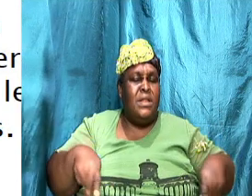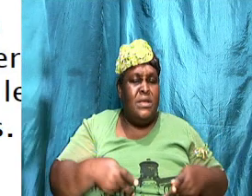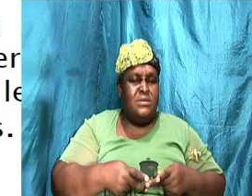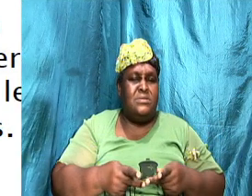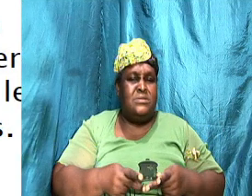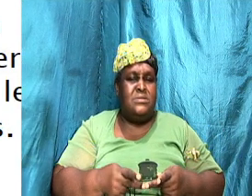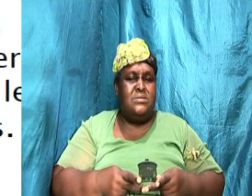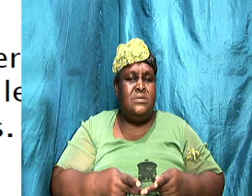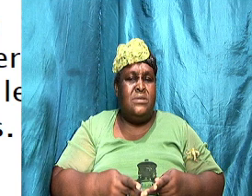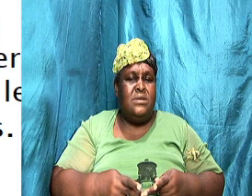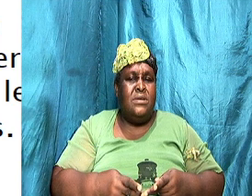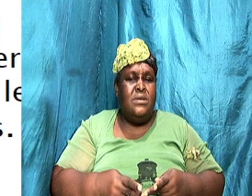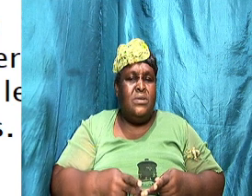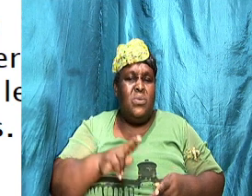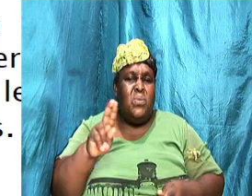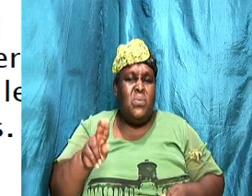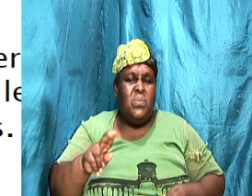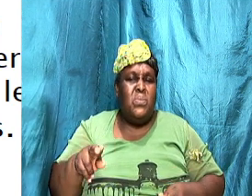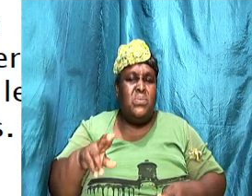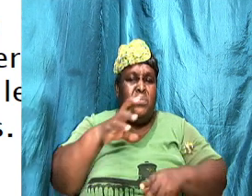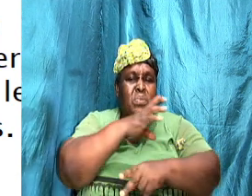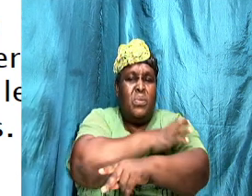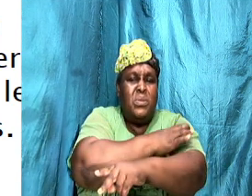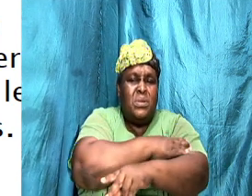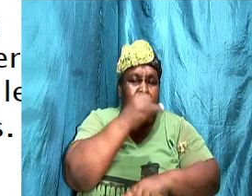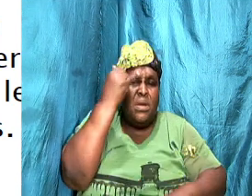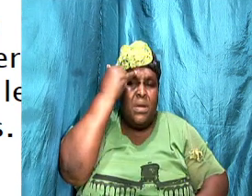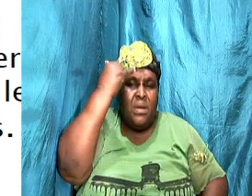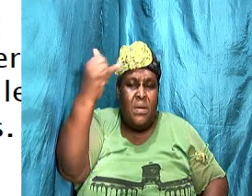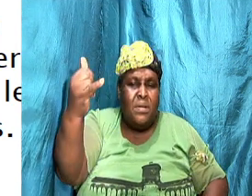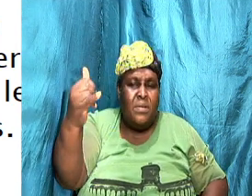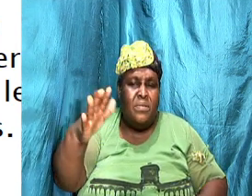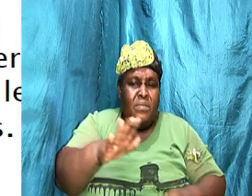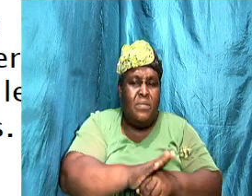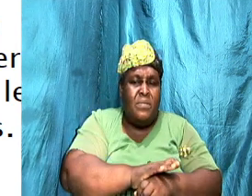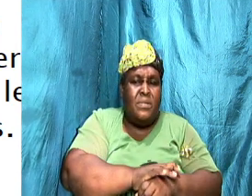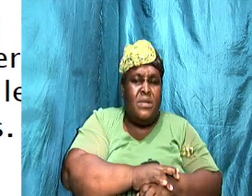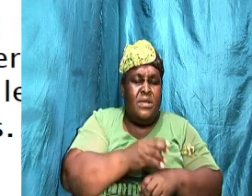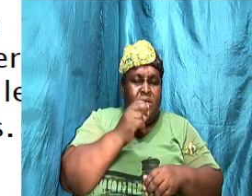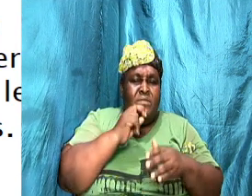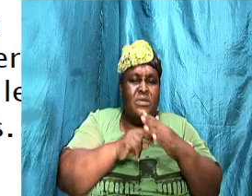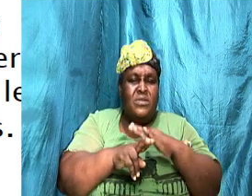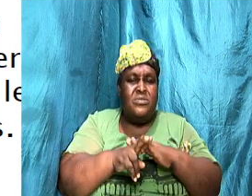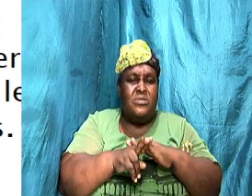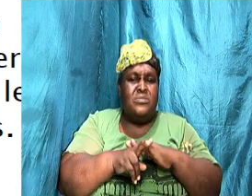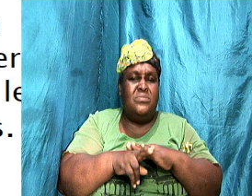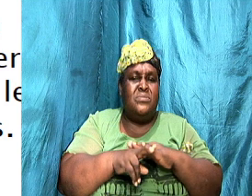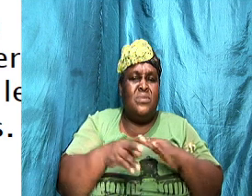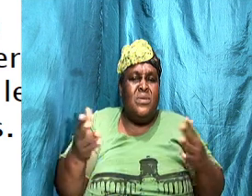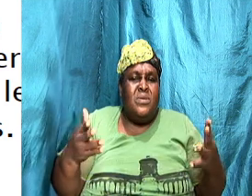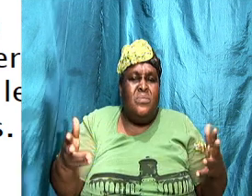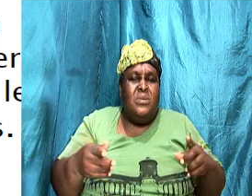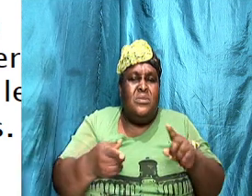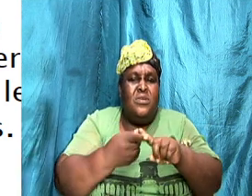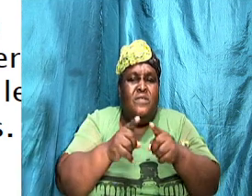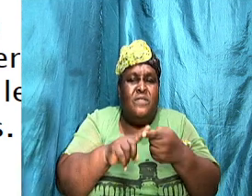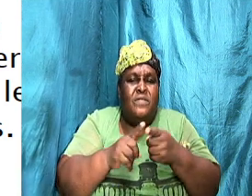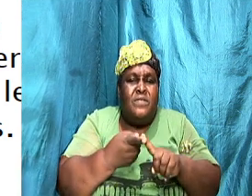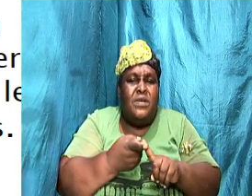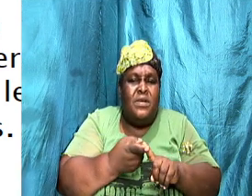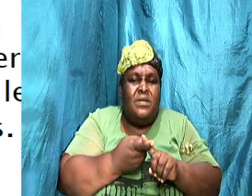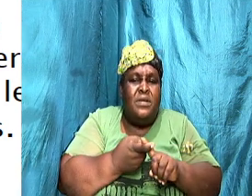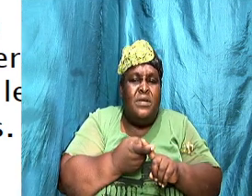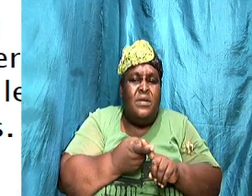fully envision what your partner's perspective might be in a given situation. You know, it's critical.